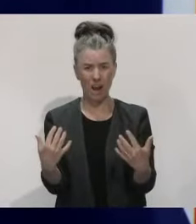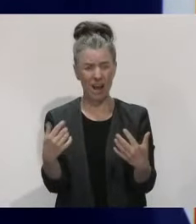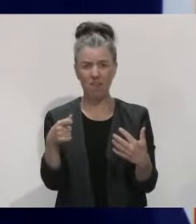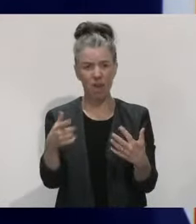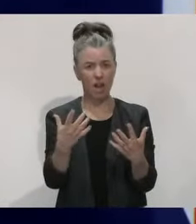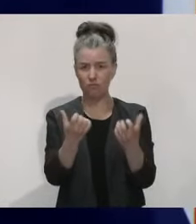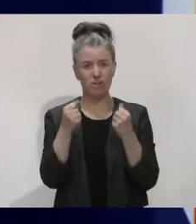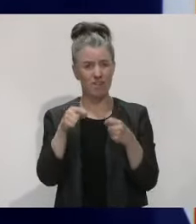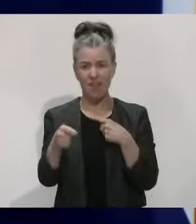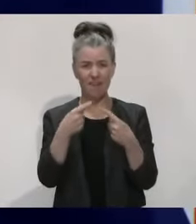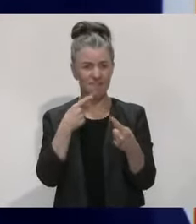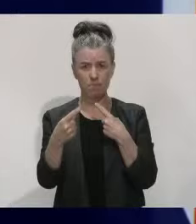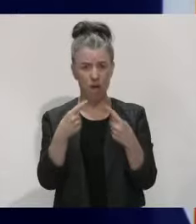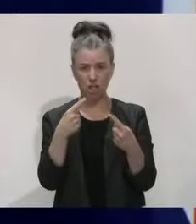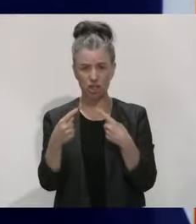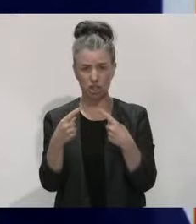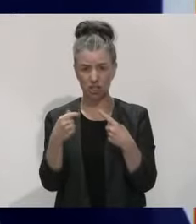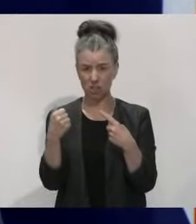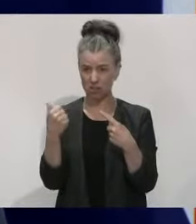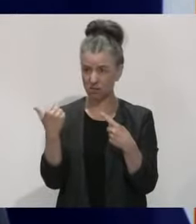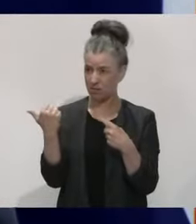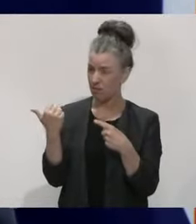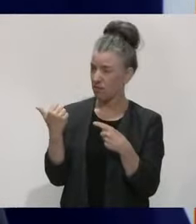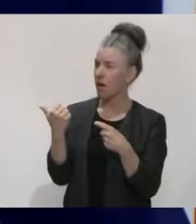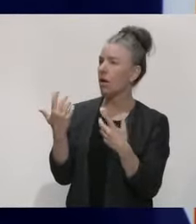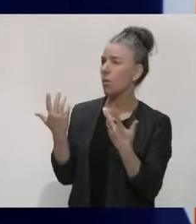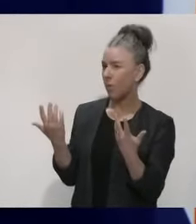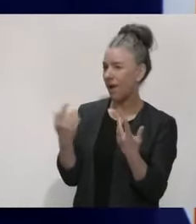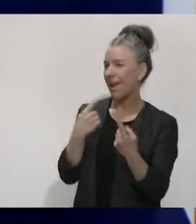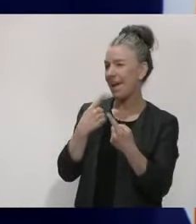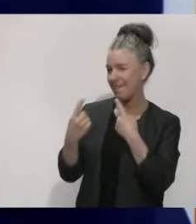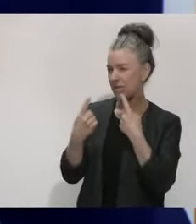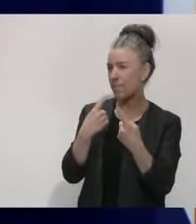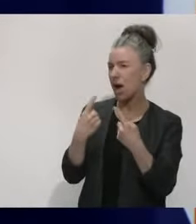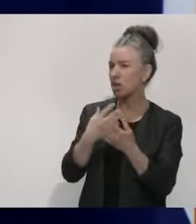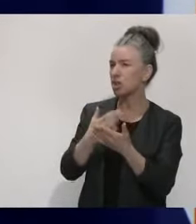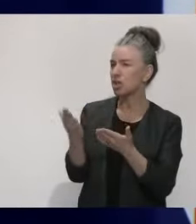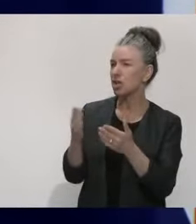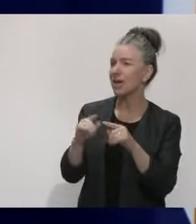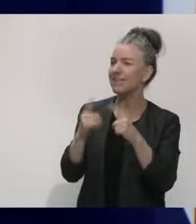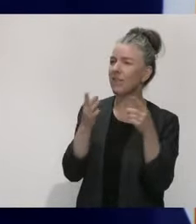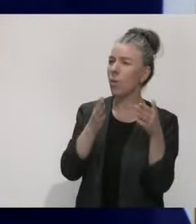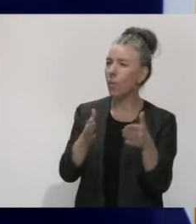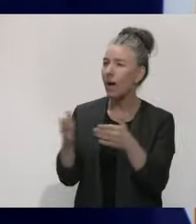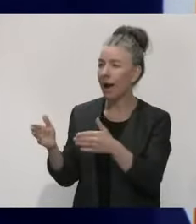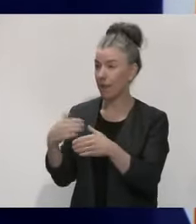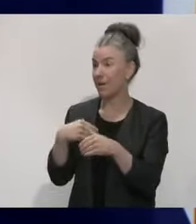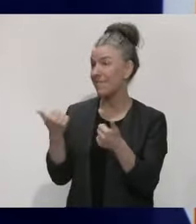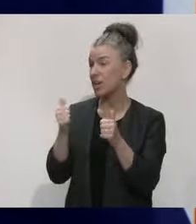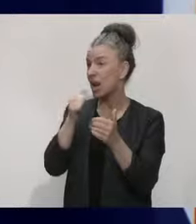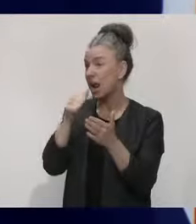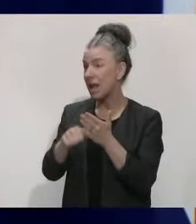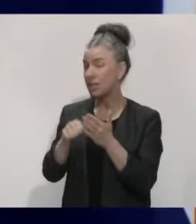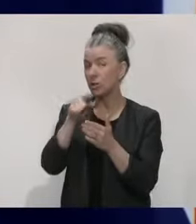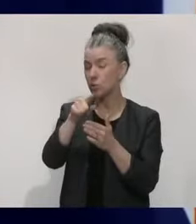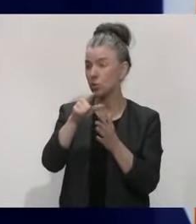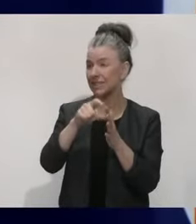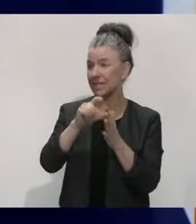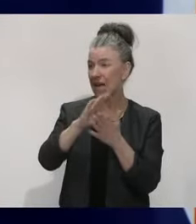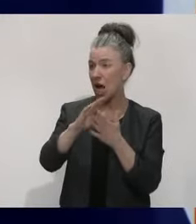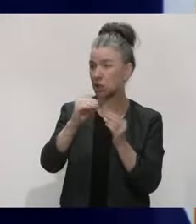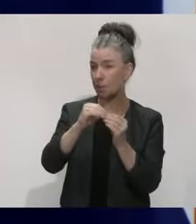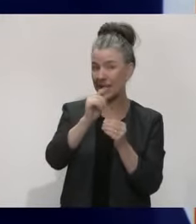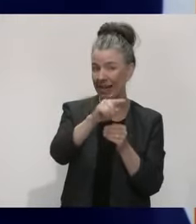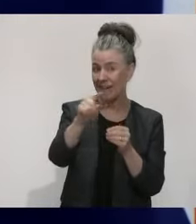to be testing, right? Well, actually, that message was going out through a range of channels. And the letter I had written to the DHBs and primary care was